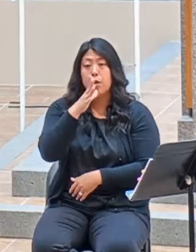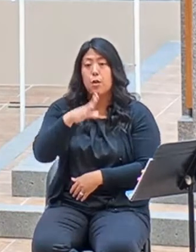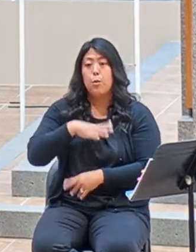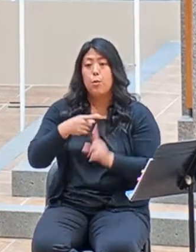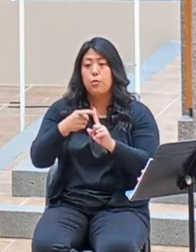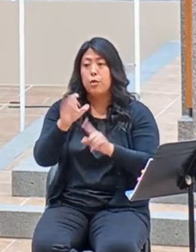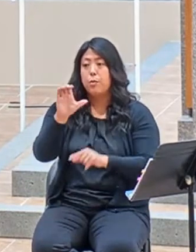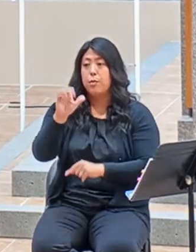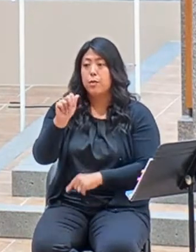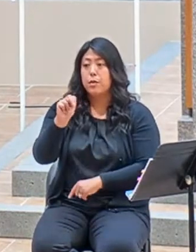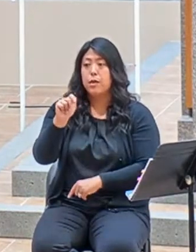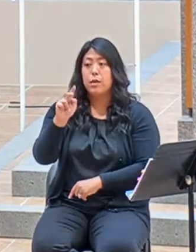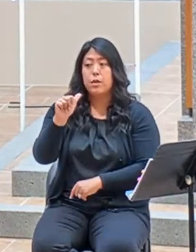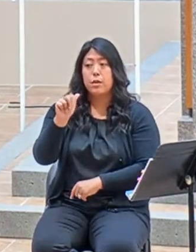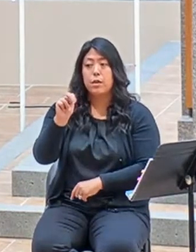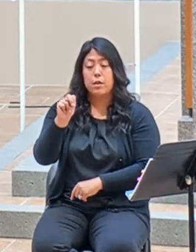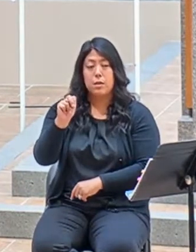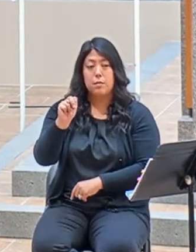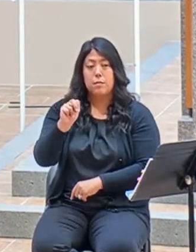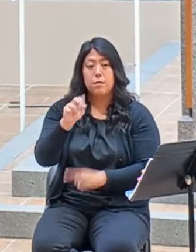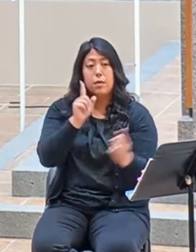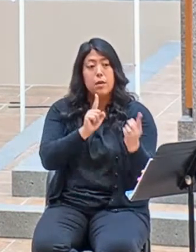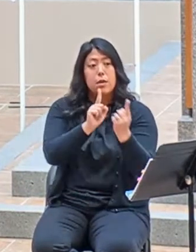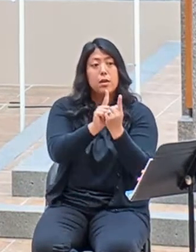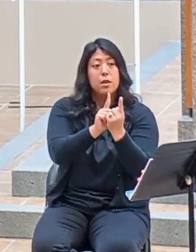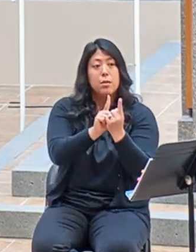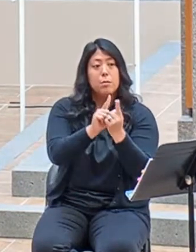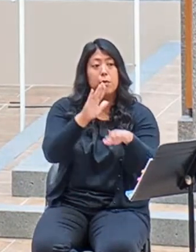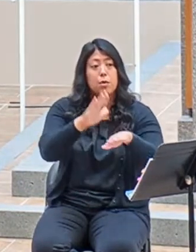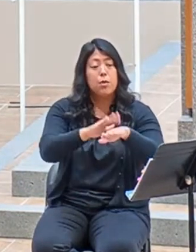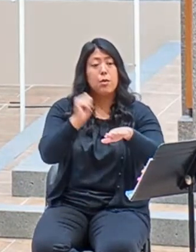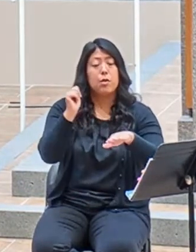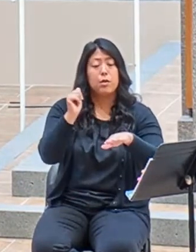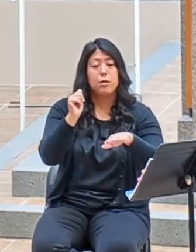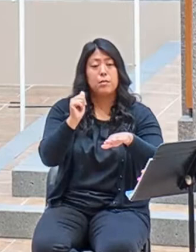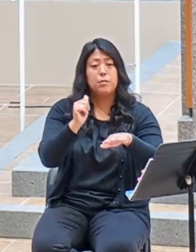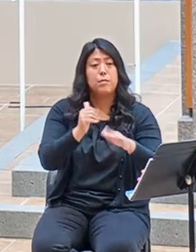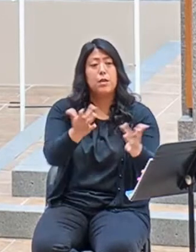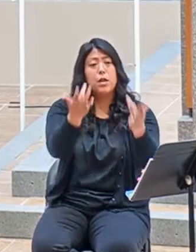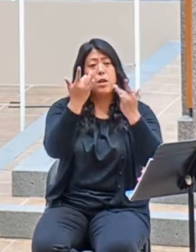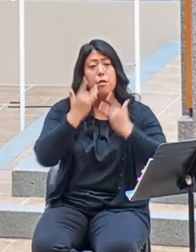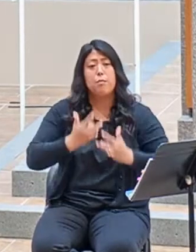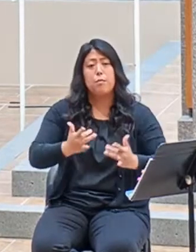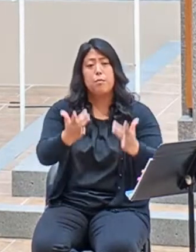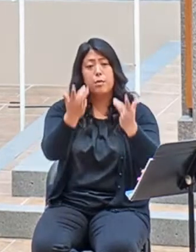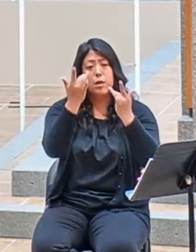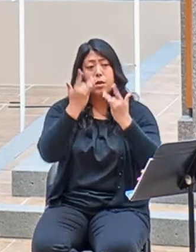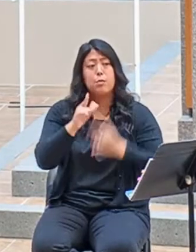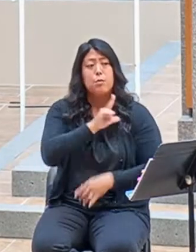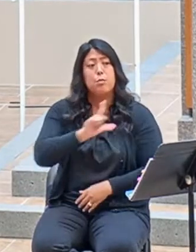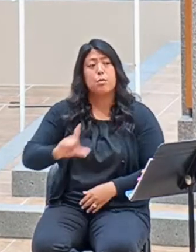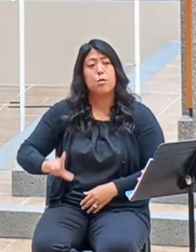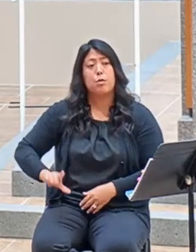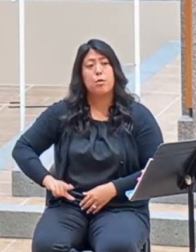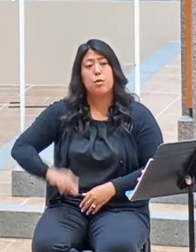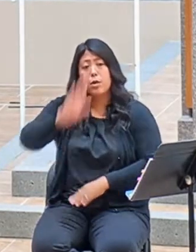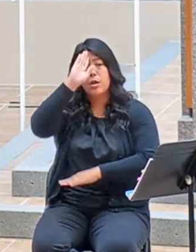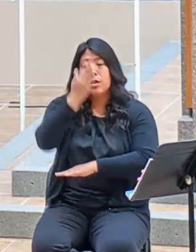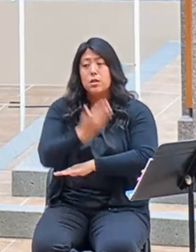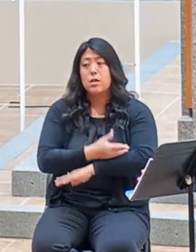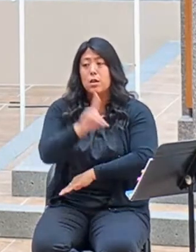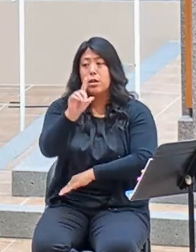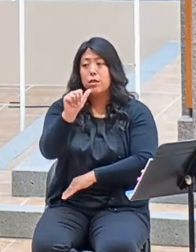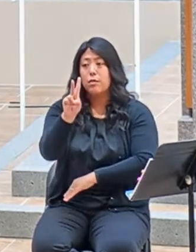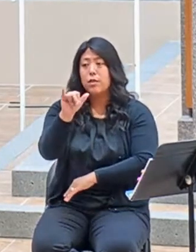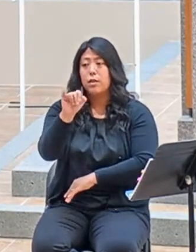of that district came and called out, Have pity on me, Lord, son of David.